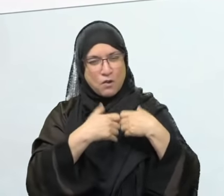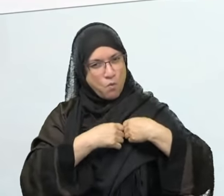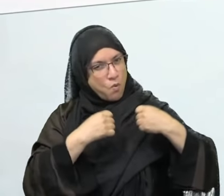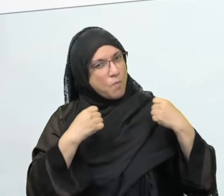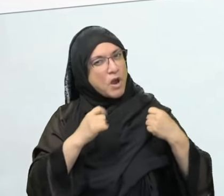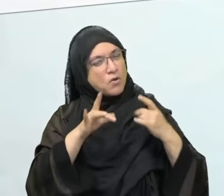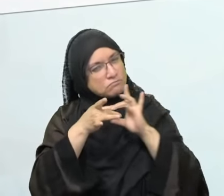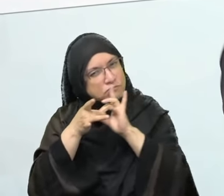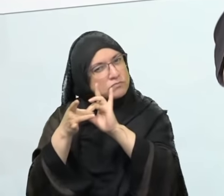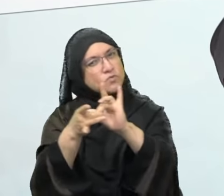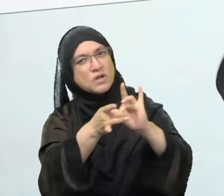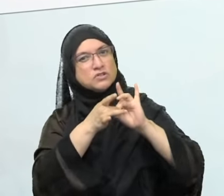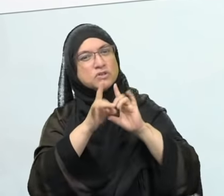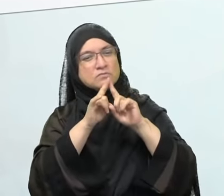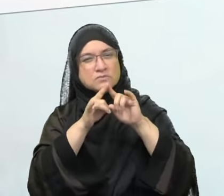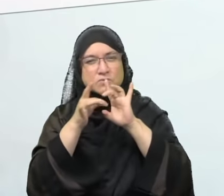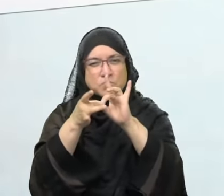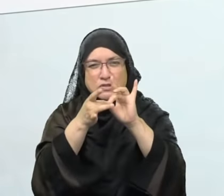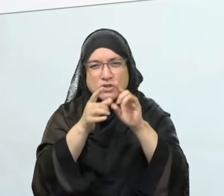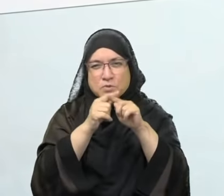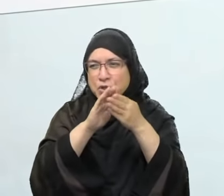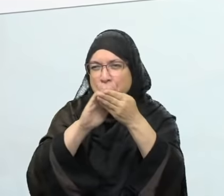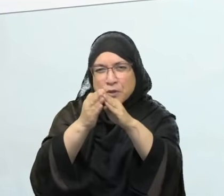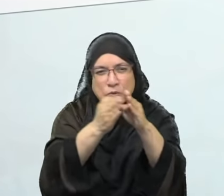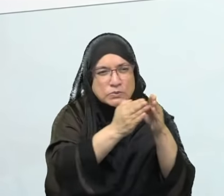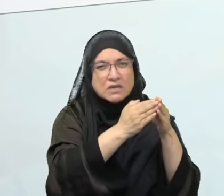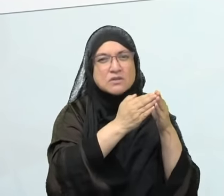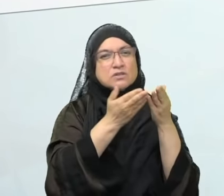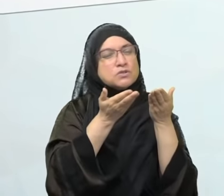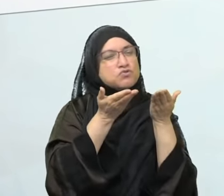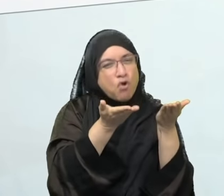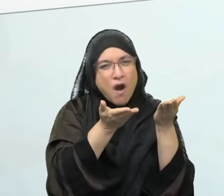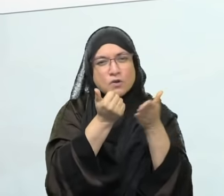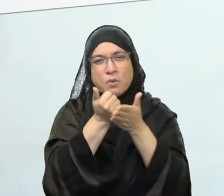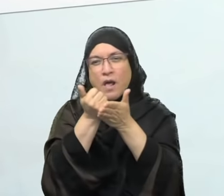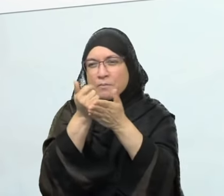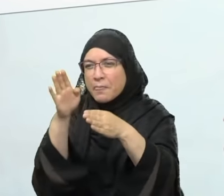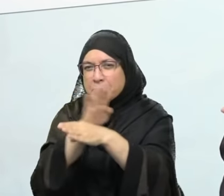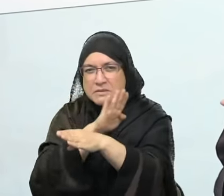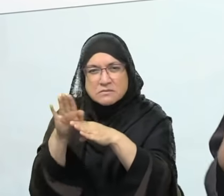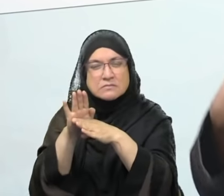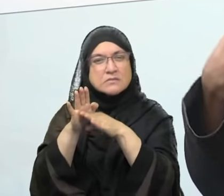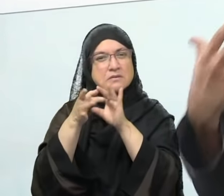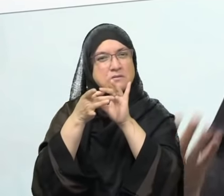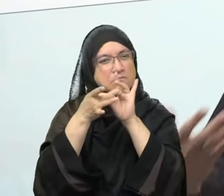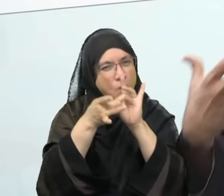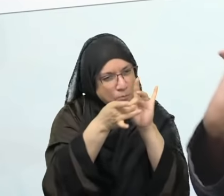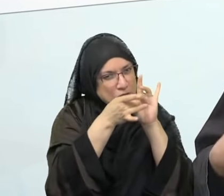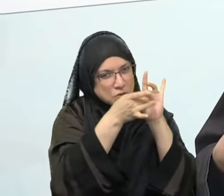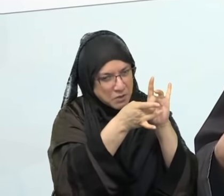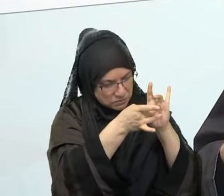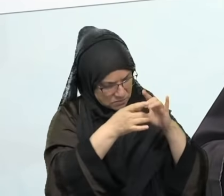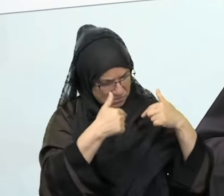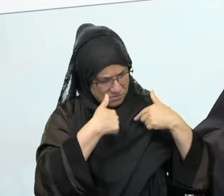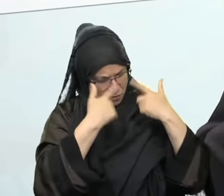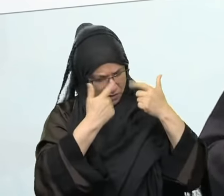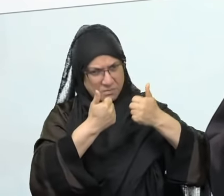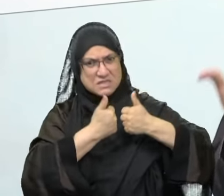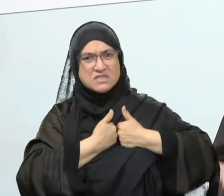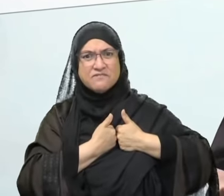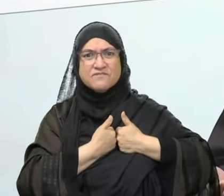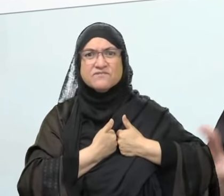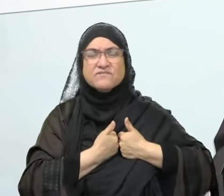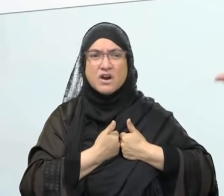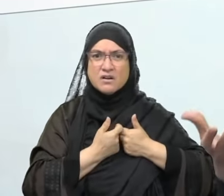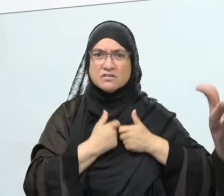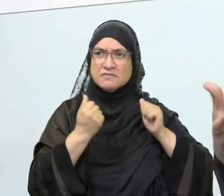their dealings with their community, honest in their dealings with their business, honest with themselves when they are confronted with a situation where they know